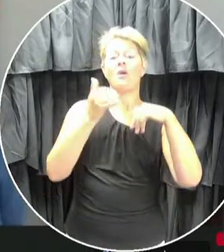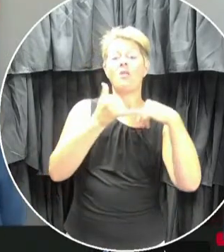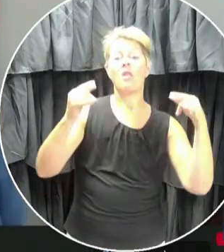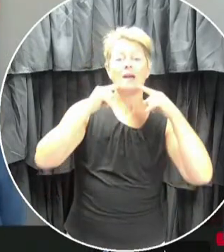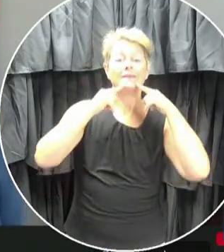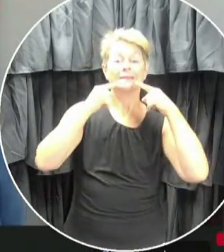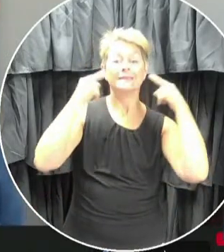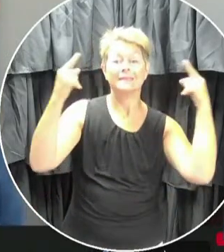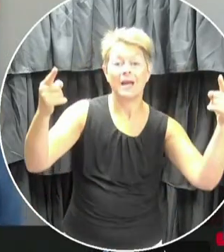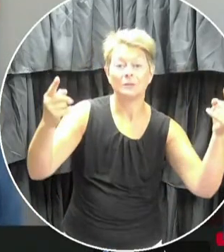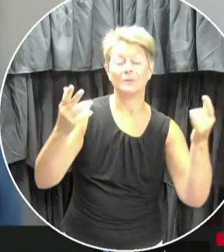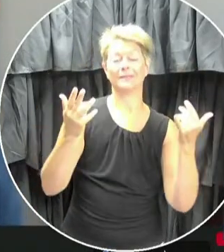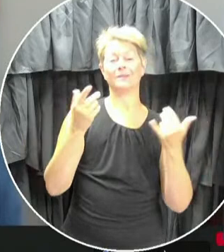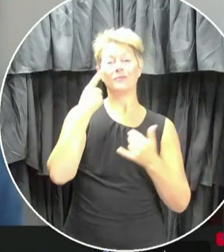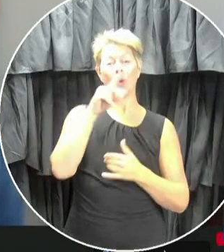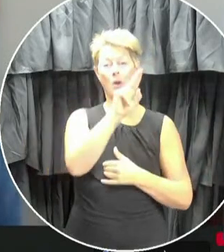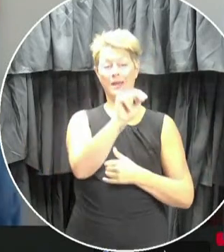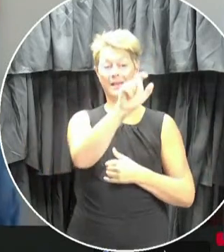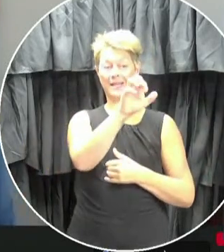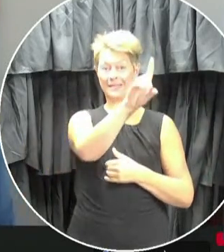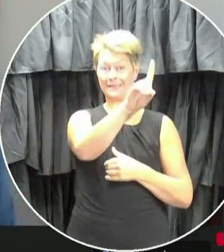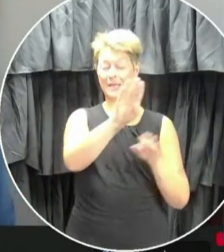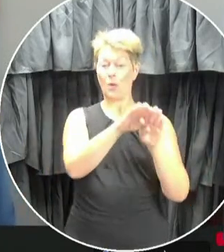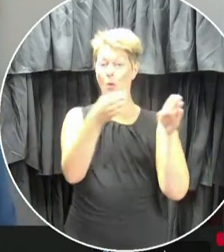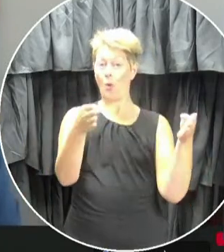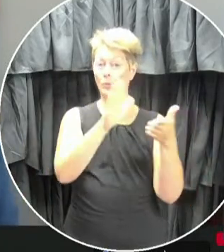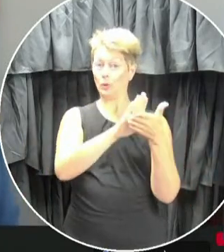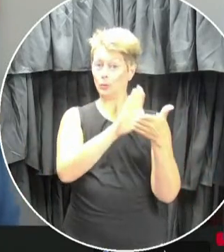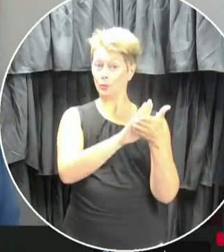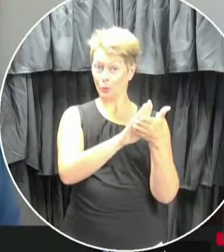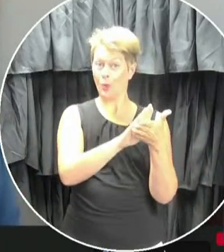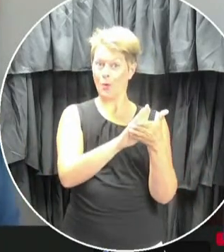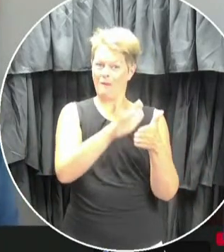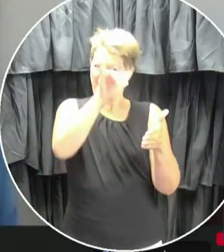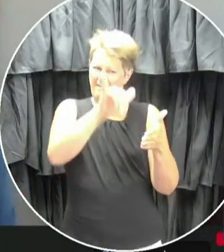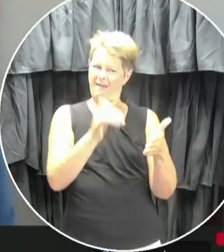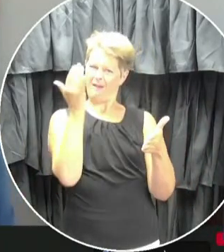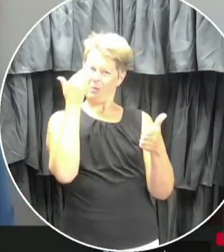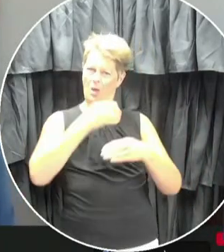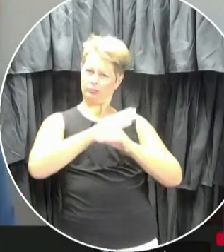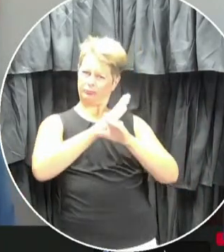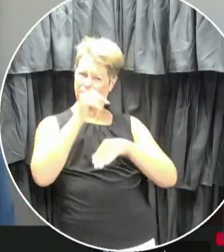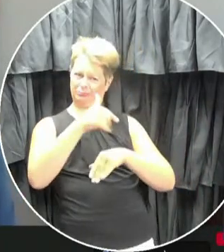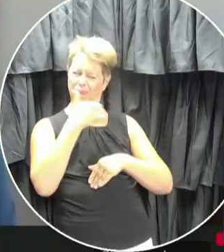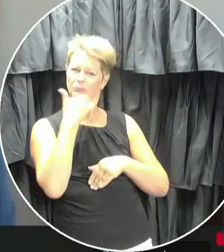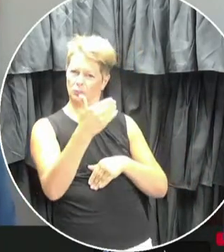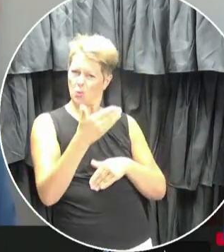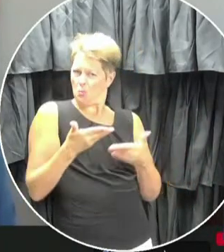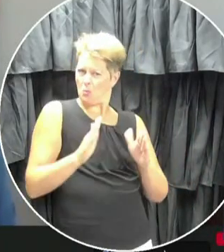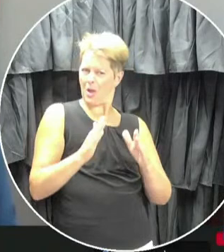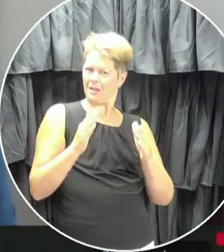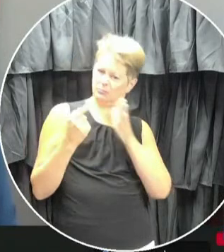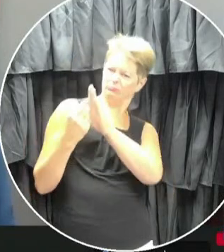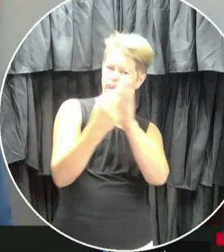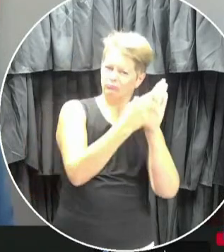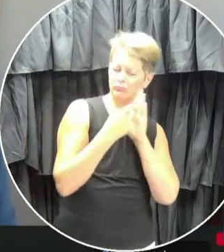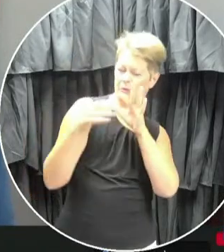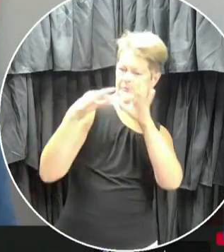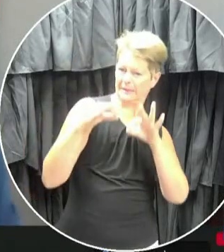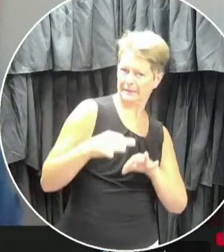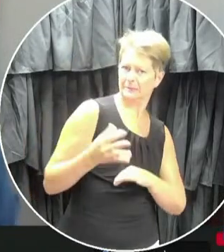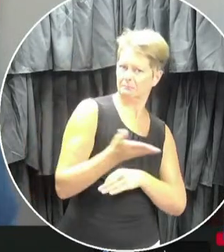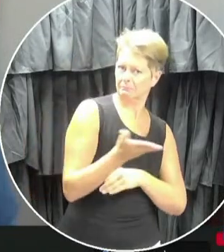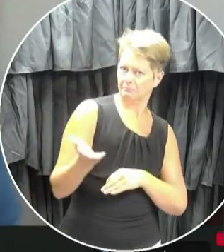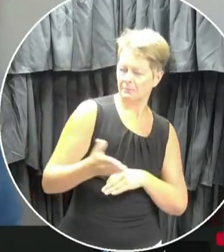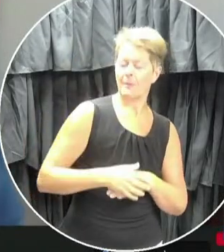of the Newfoundland Labrador English School District's operational plan for school reopening in September. And part of the reason for this